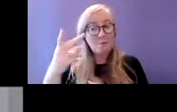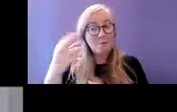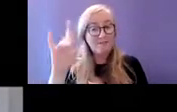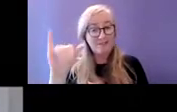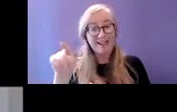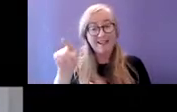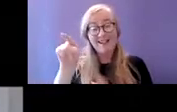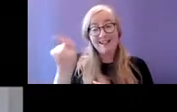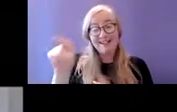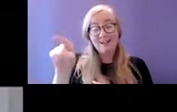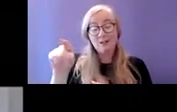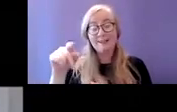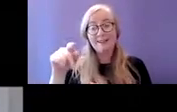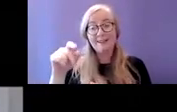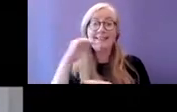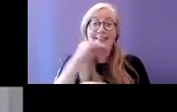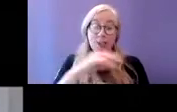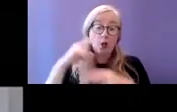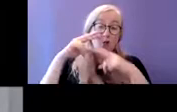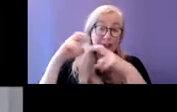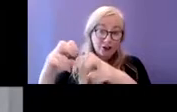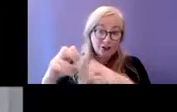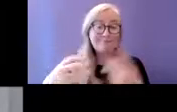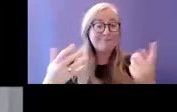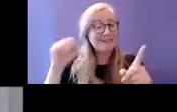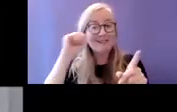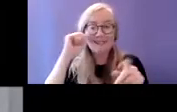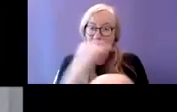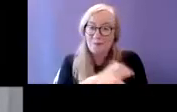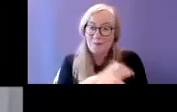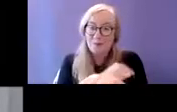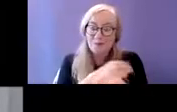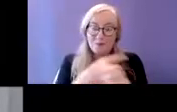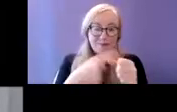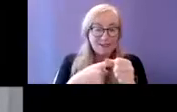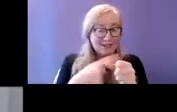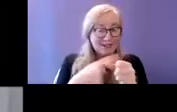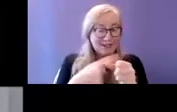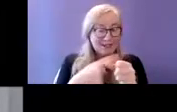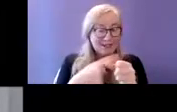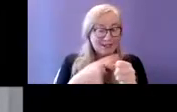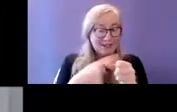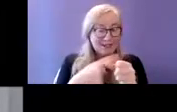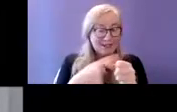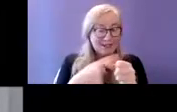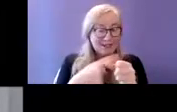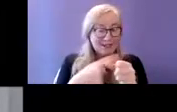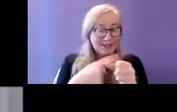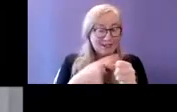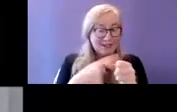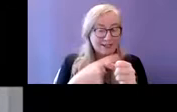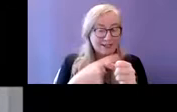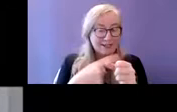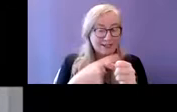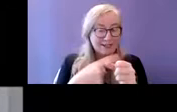and as someone who has autism and has experience of homelessness Desmond provided really useful insights